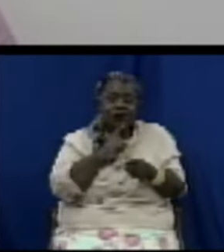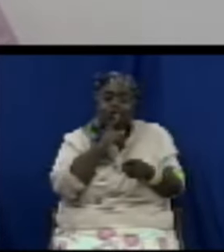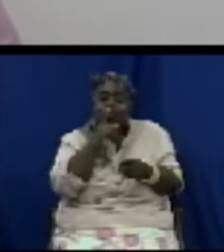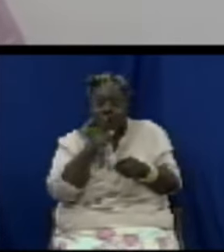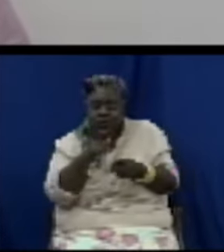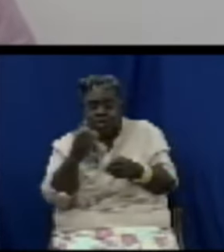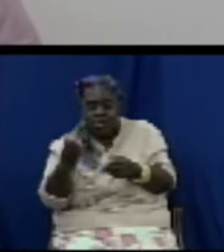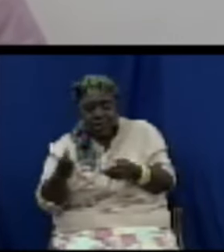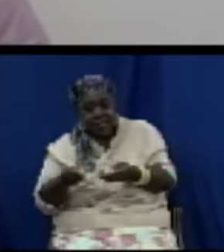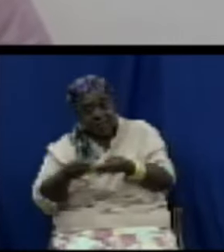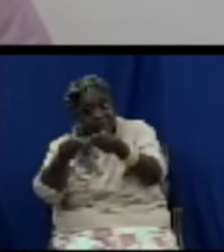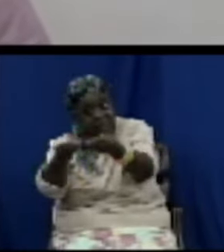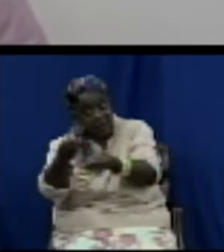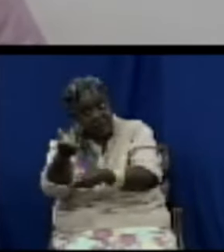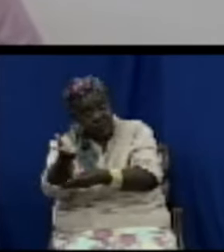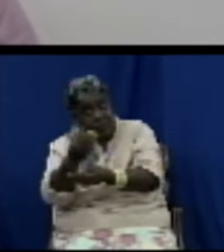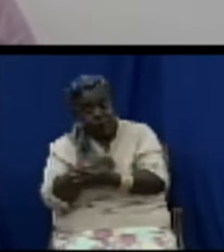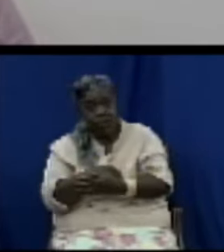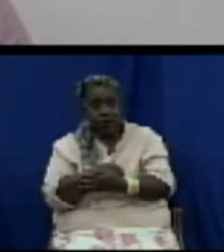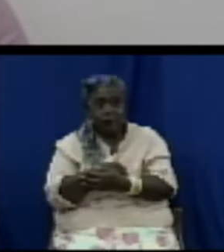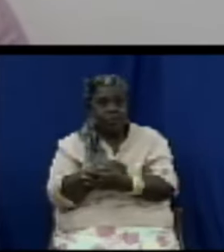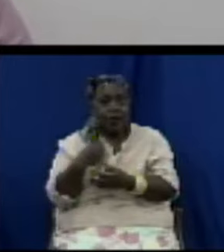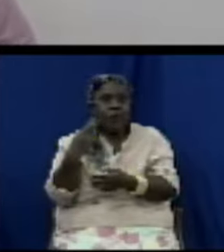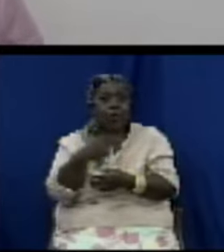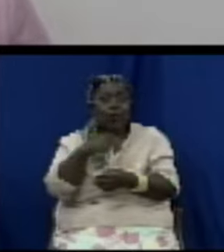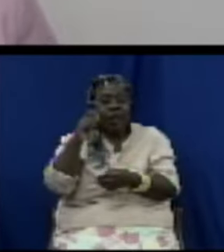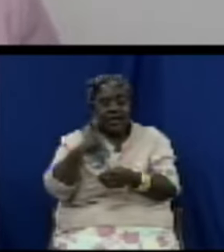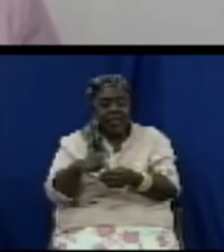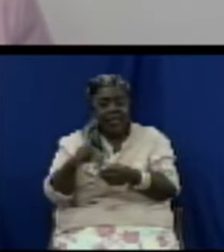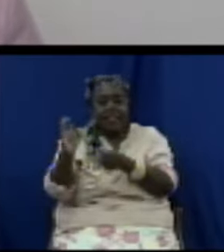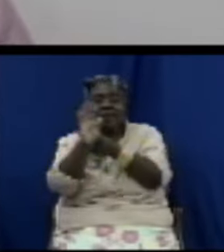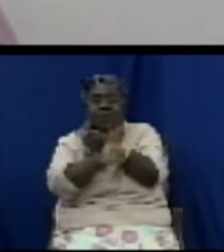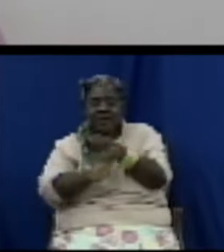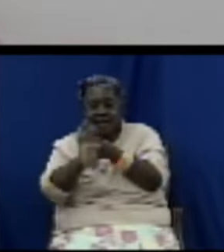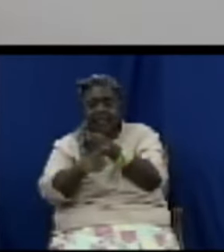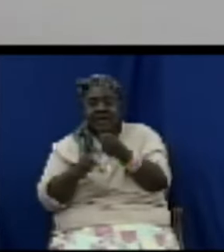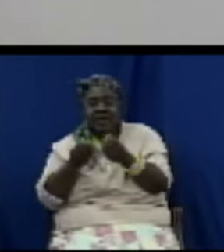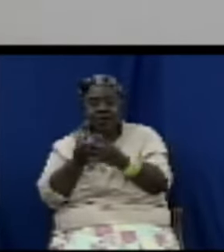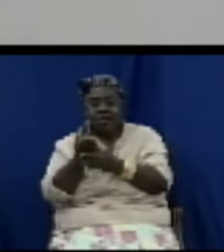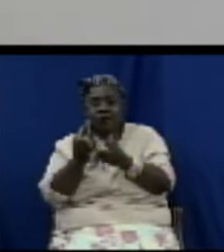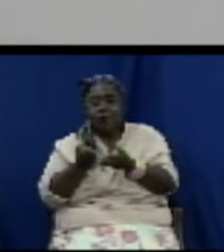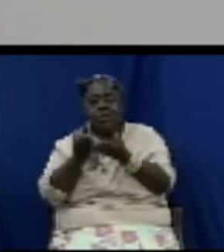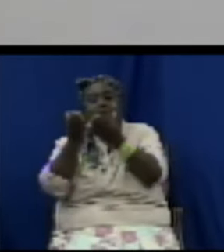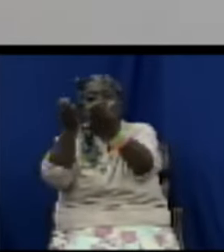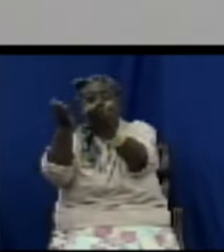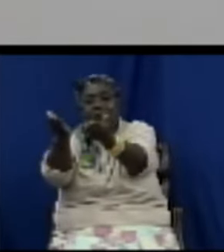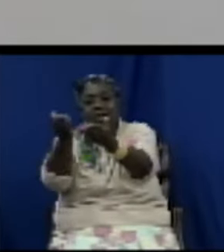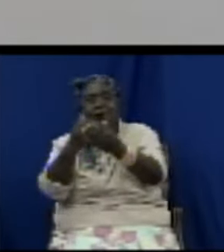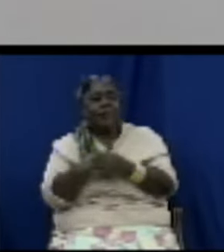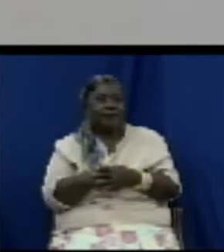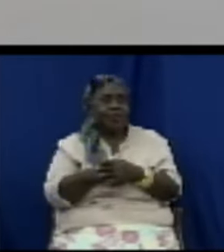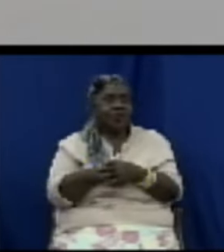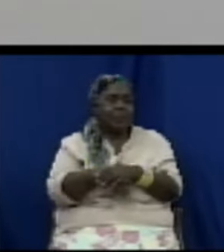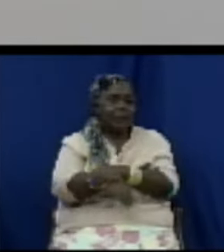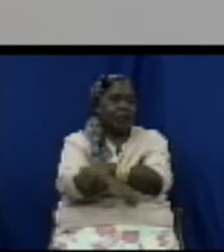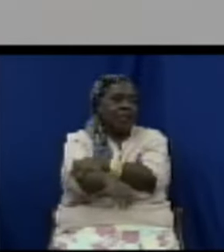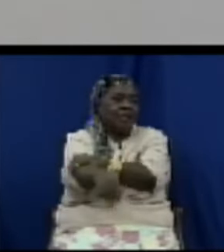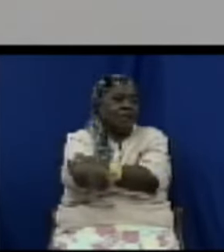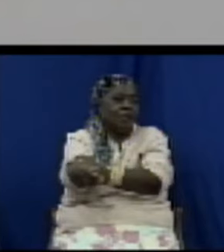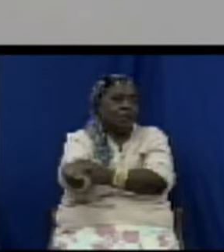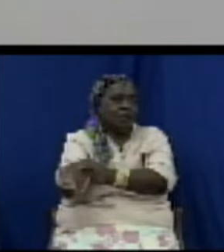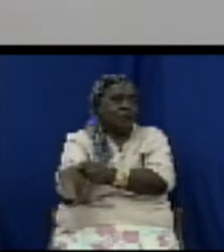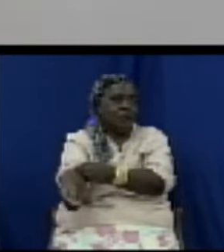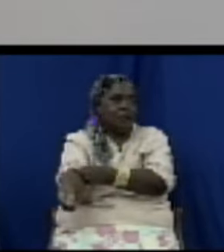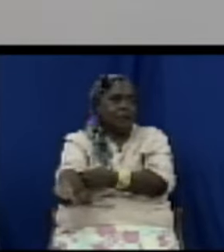this legislation I want to also reference another experience that a friend of mine had with purchasing